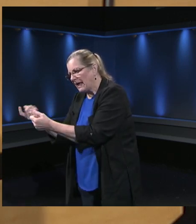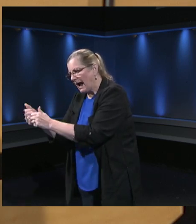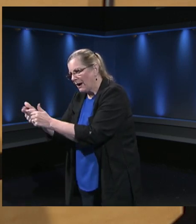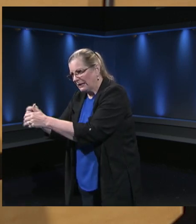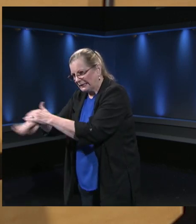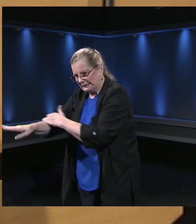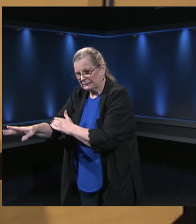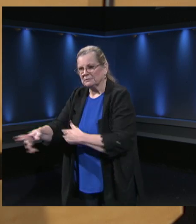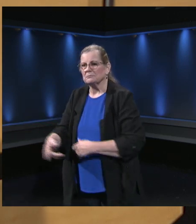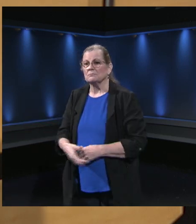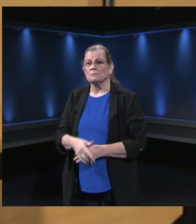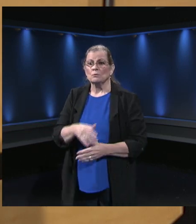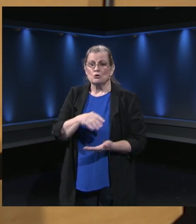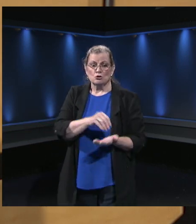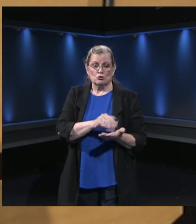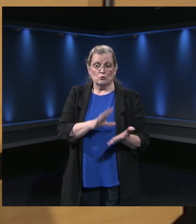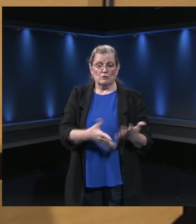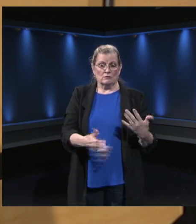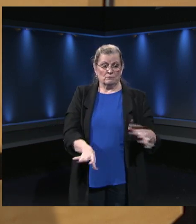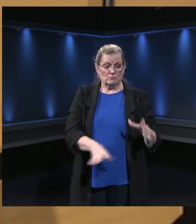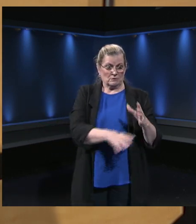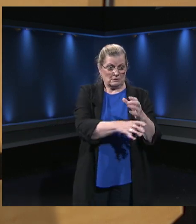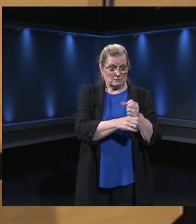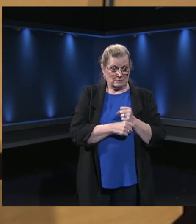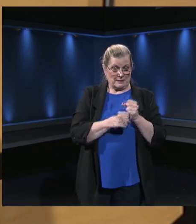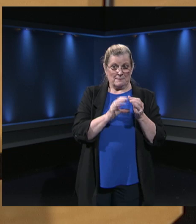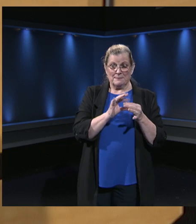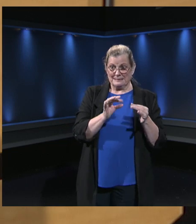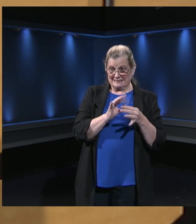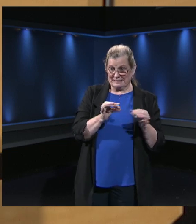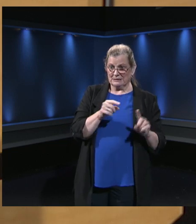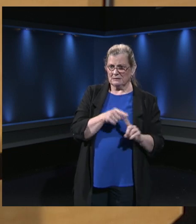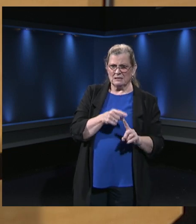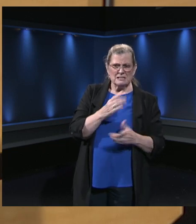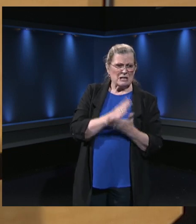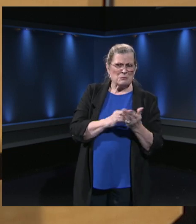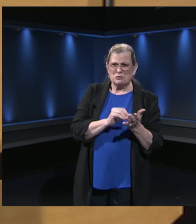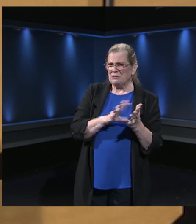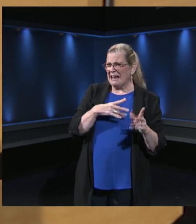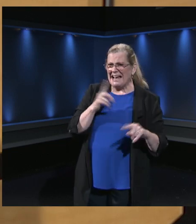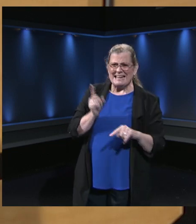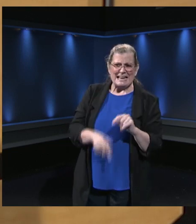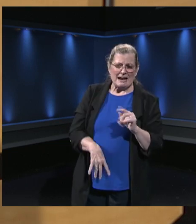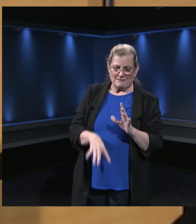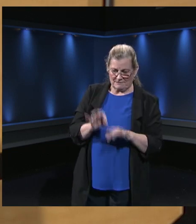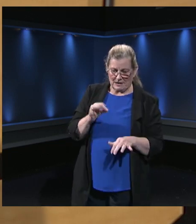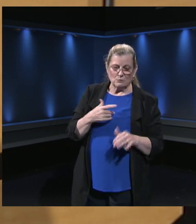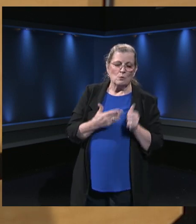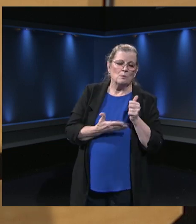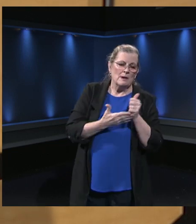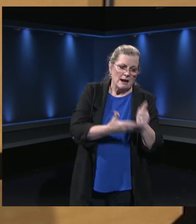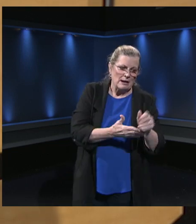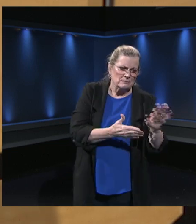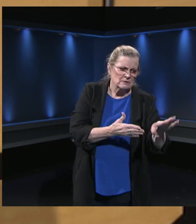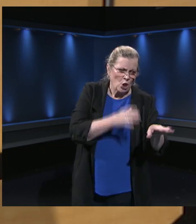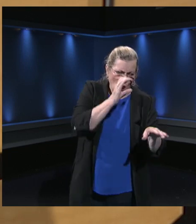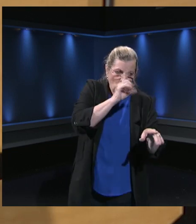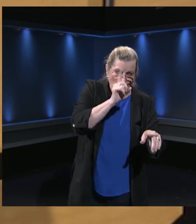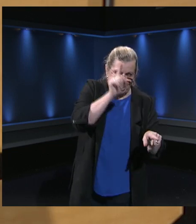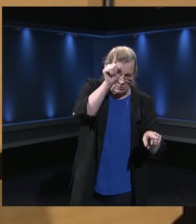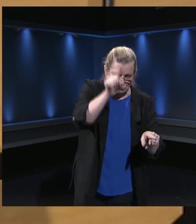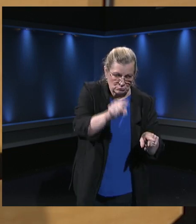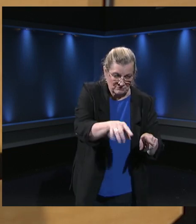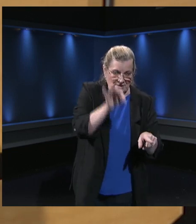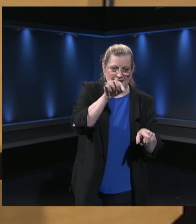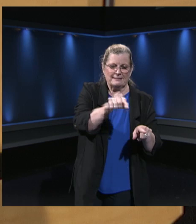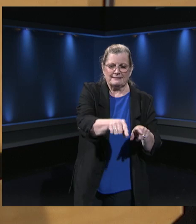Again, we were able to account for the students who might not have found them. And we we discovered some audio issues on